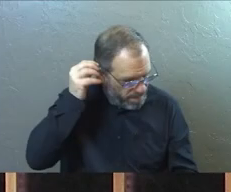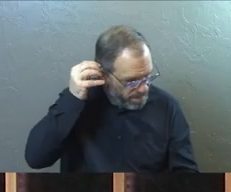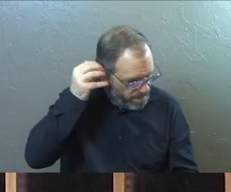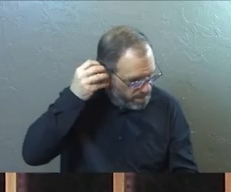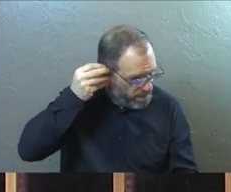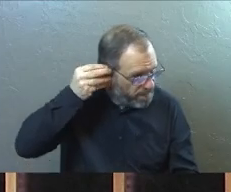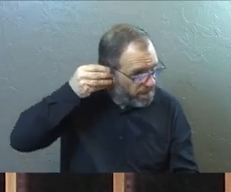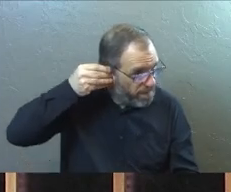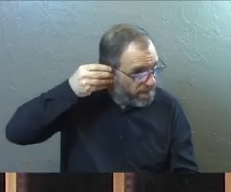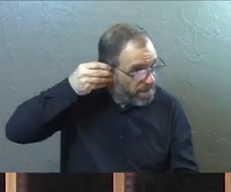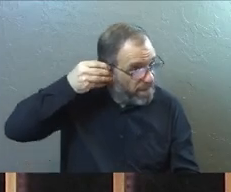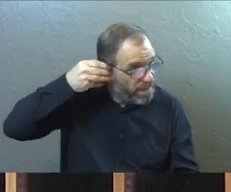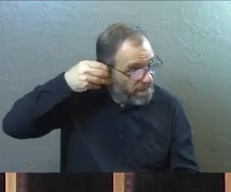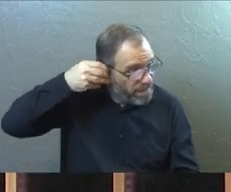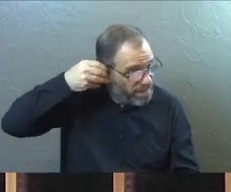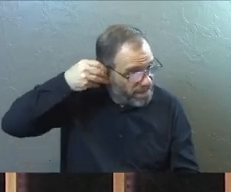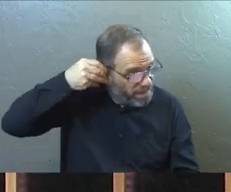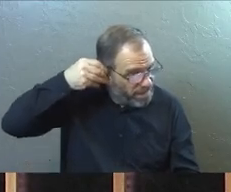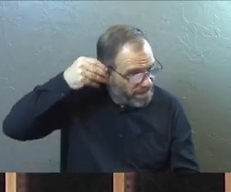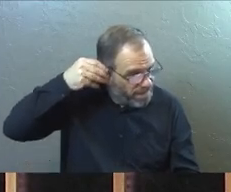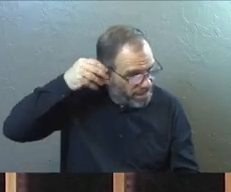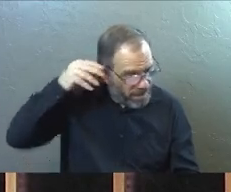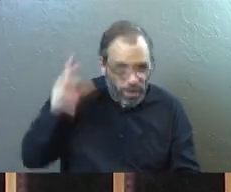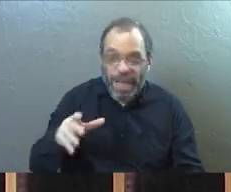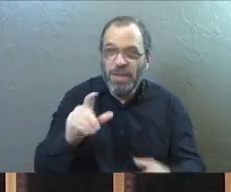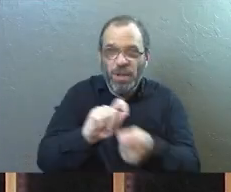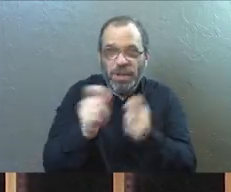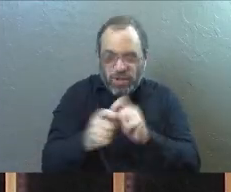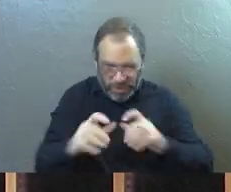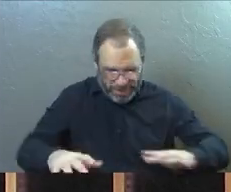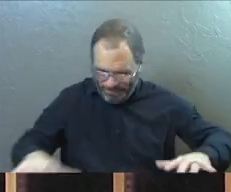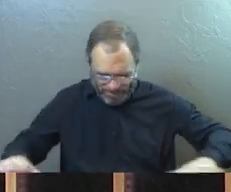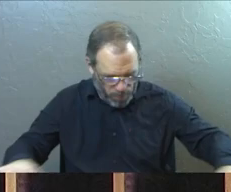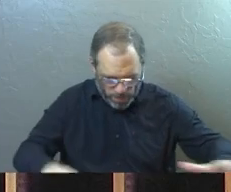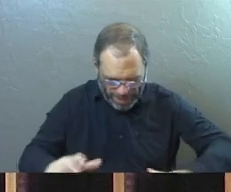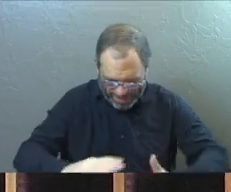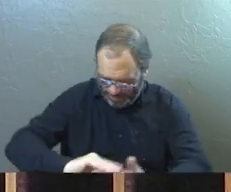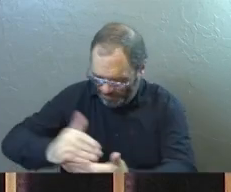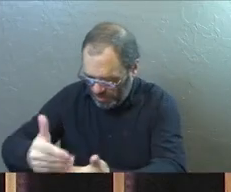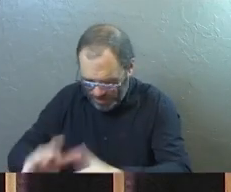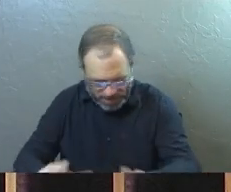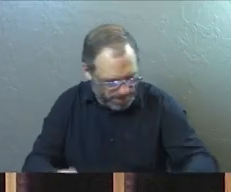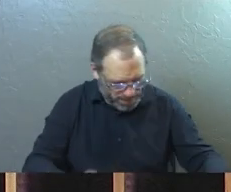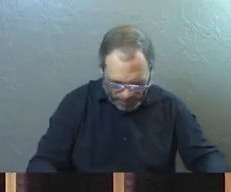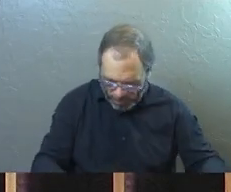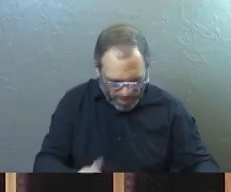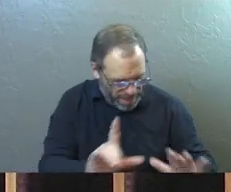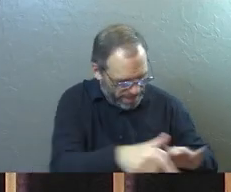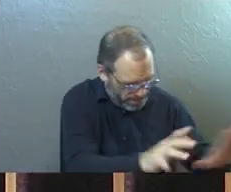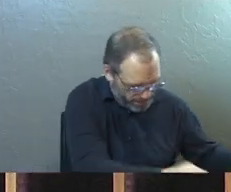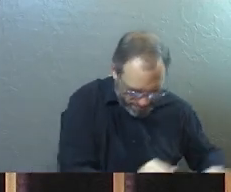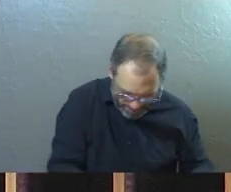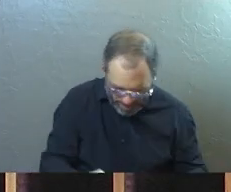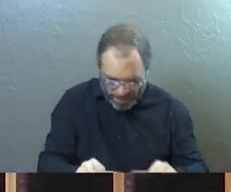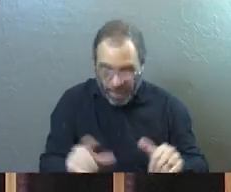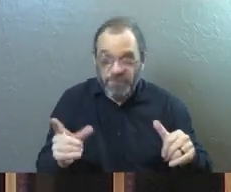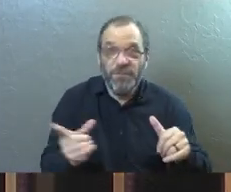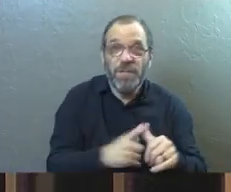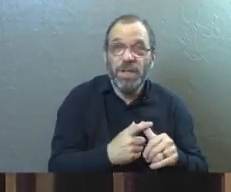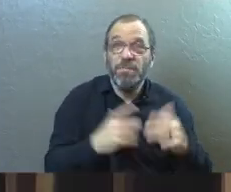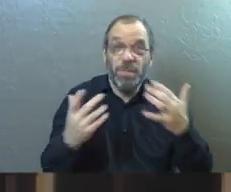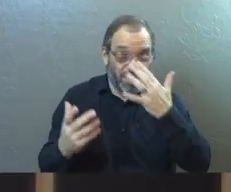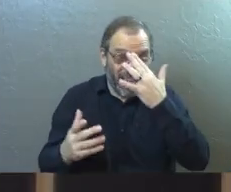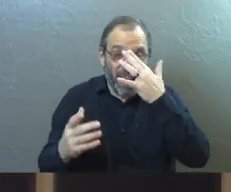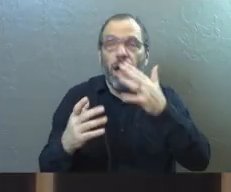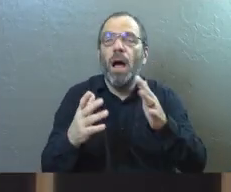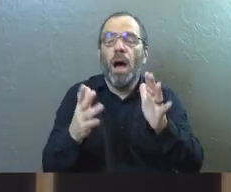Amen, amen, amen. All right, I got some things up here to adjust. We're going to get to some of that stuff later. But first off, we're